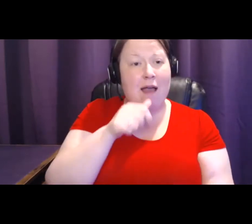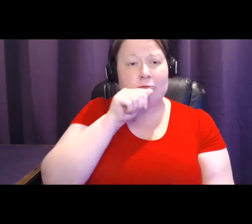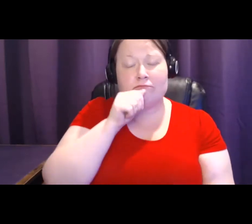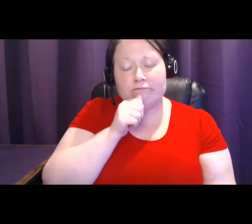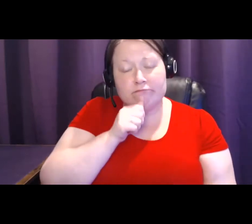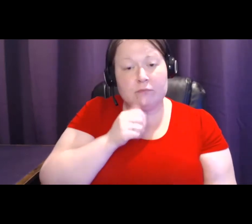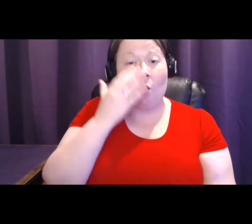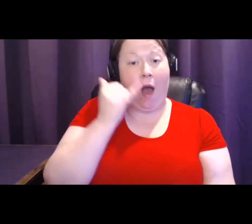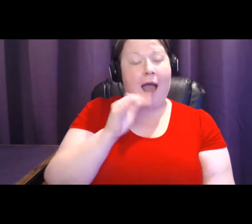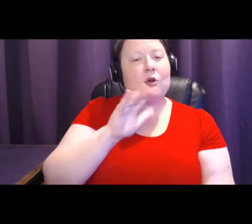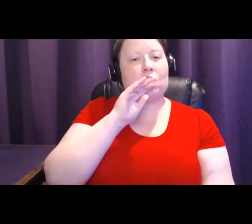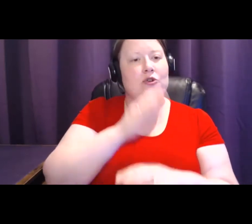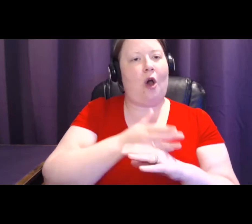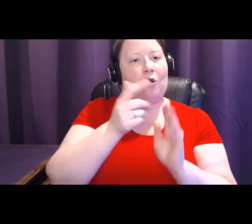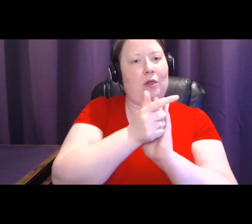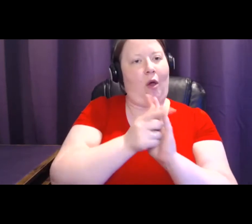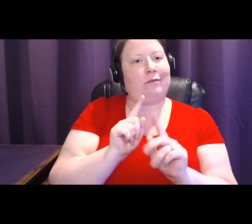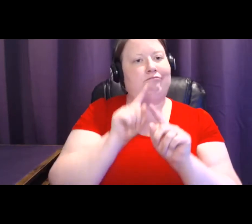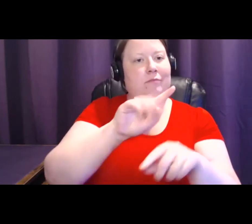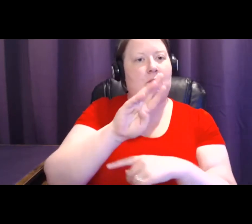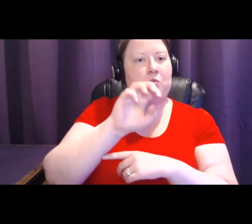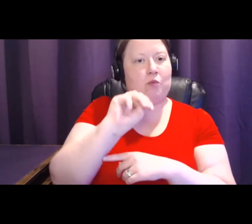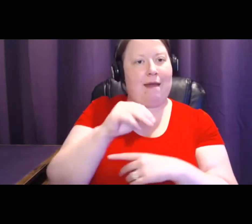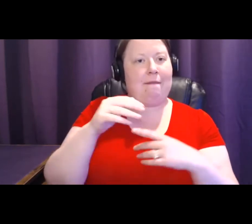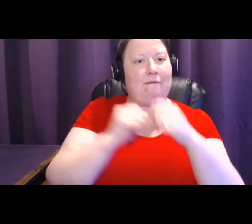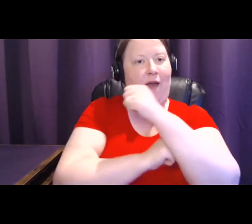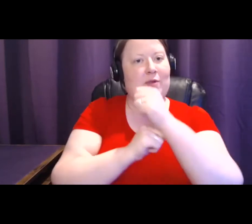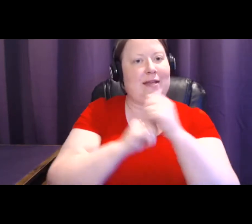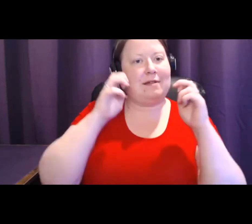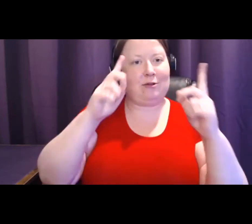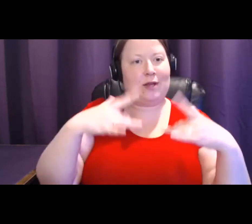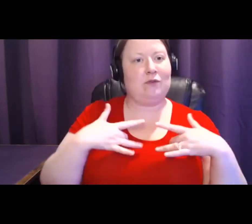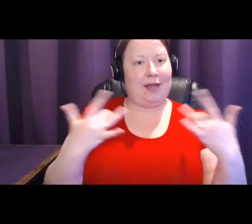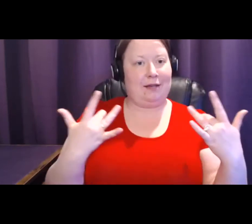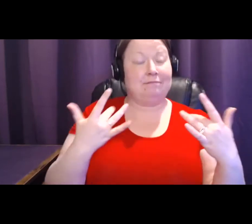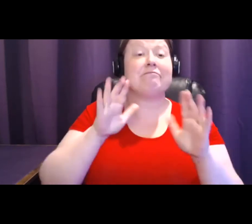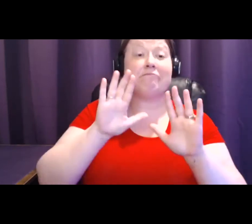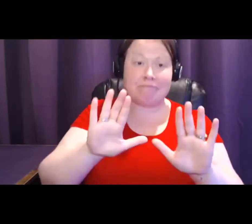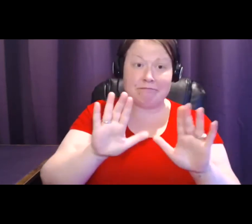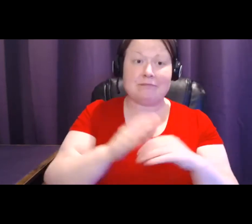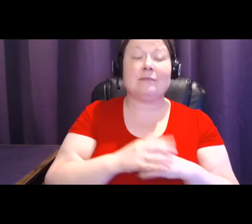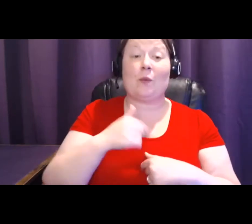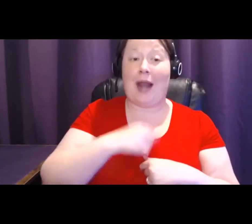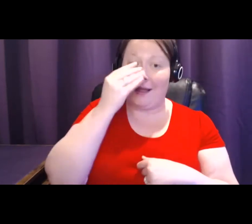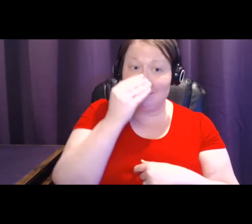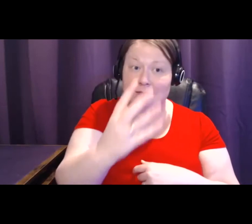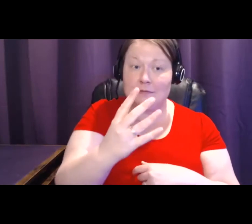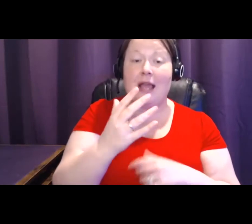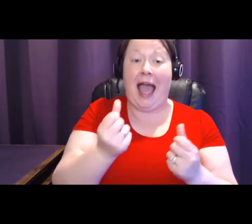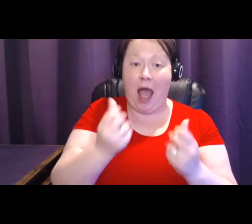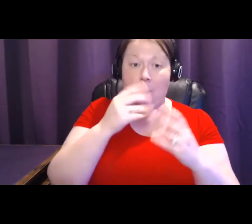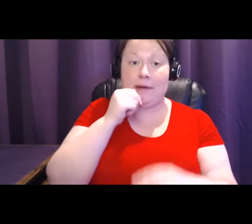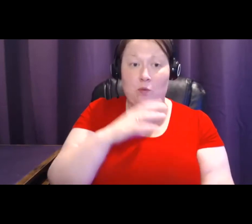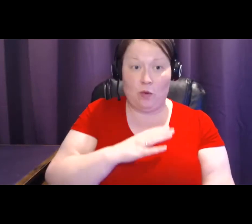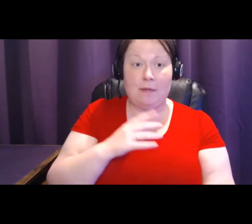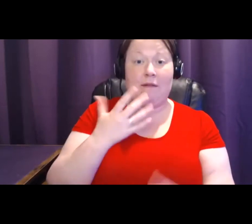attended a Brum Foundation educational event. So when I say the number of women that